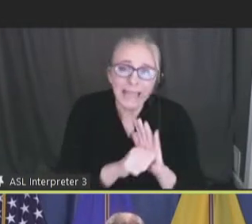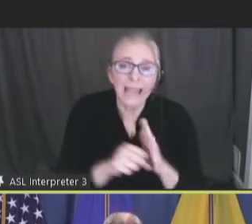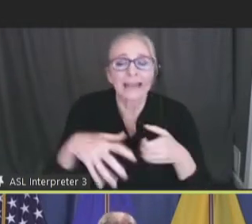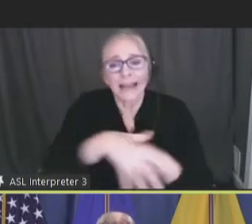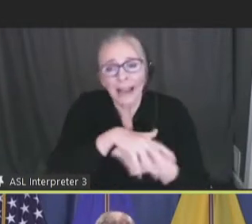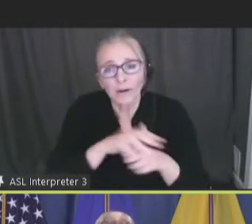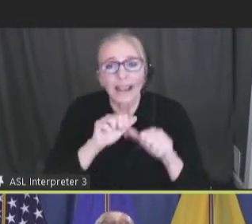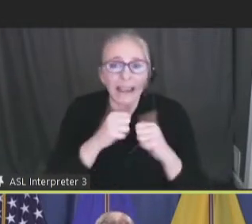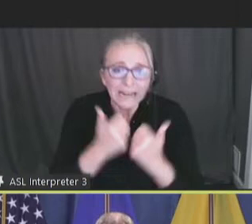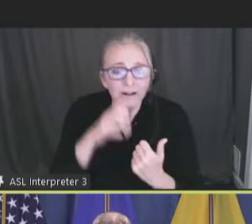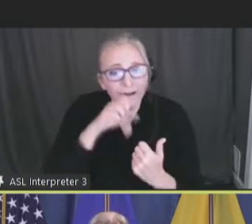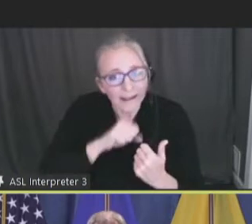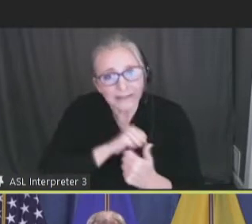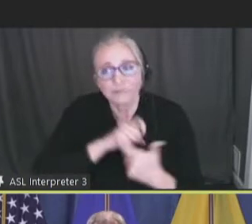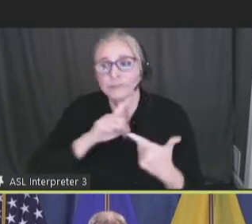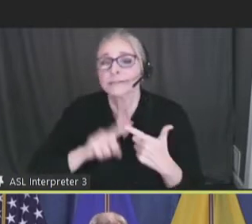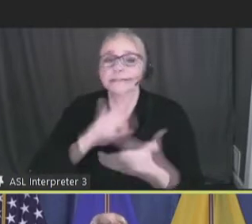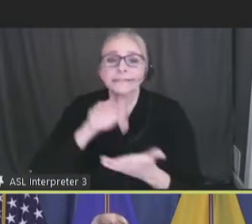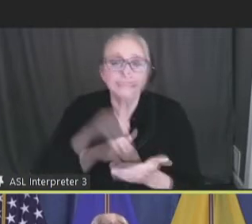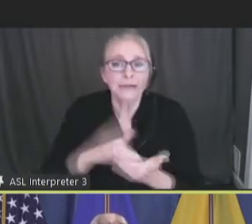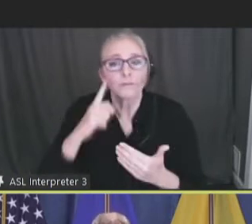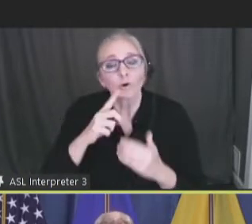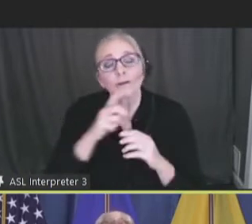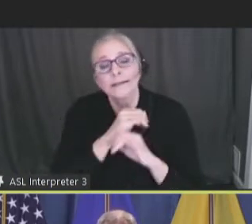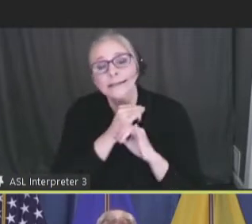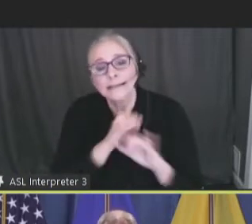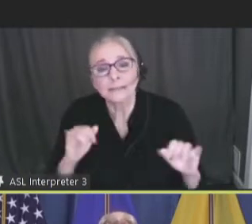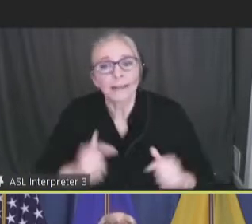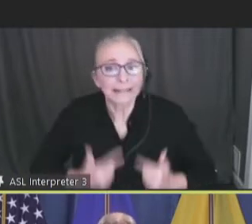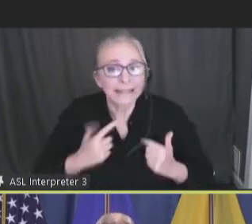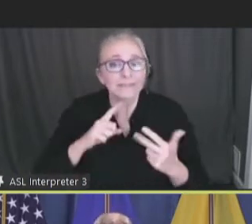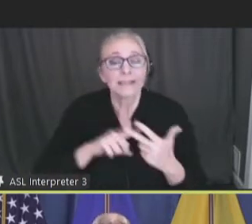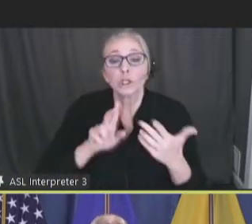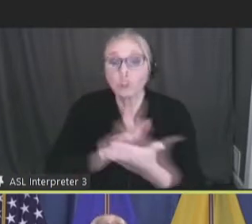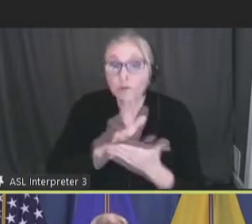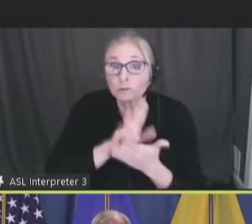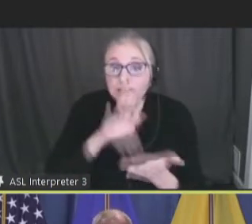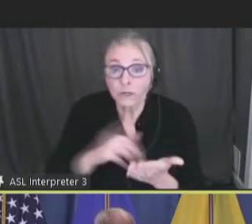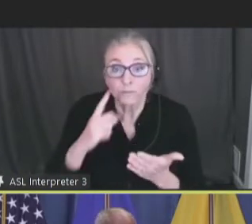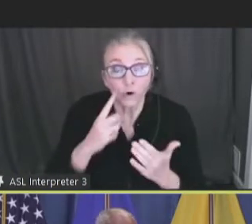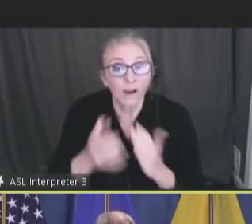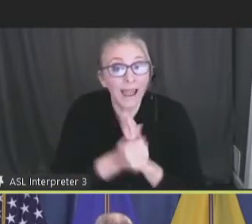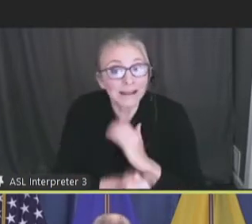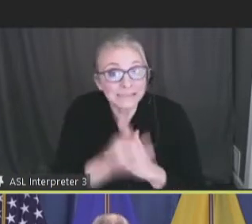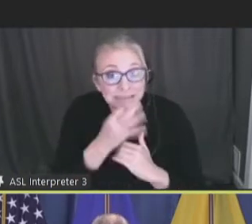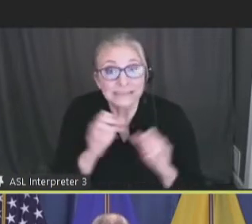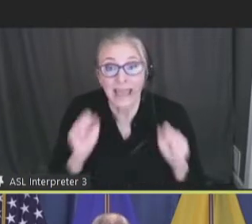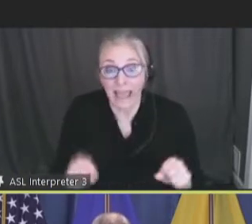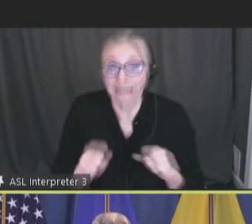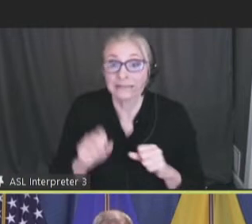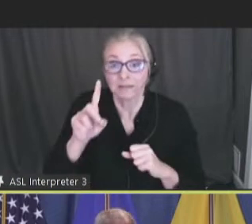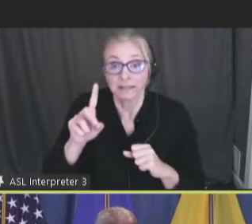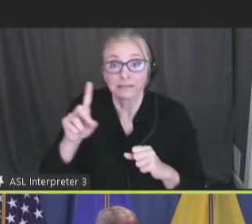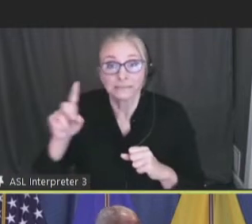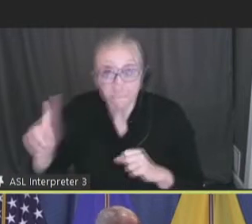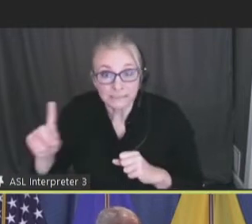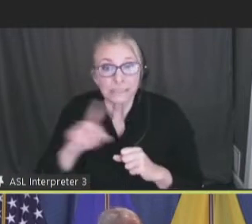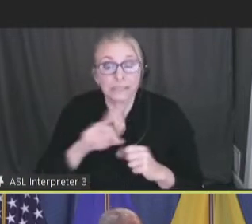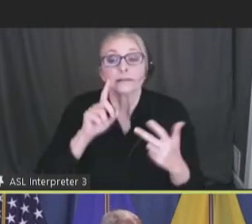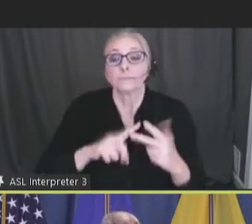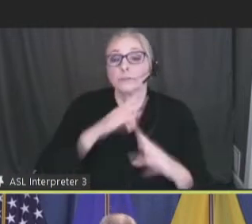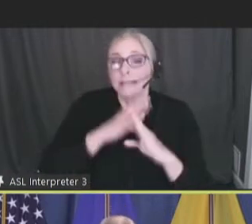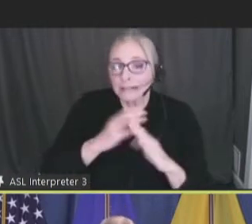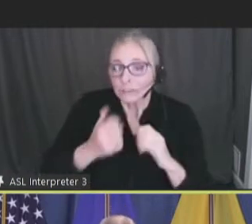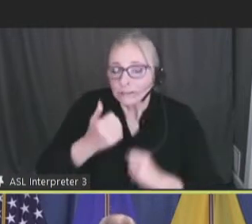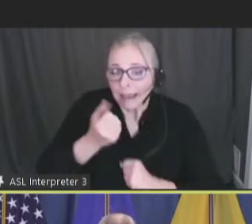agencies on aging, centers for independent living, university centers for excellence in developmental disabilities, protection and